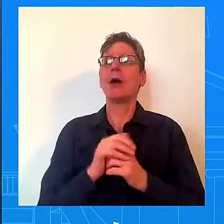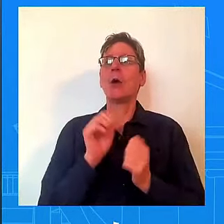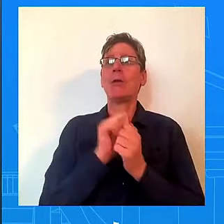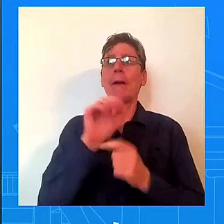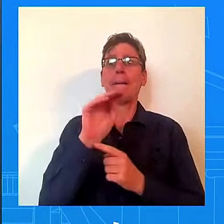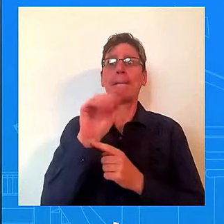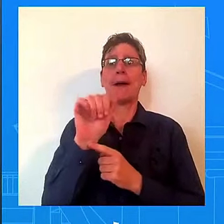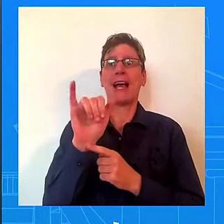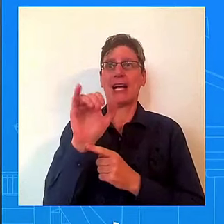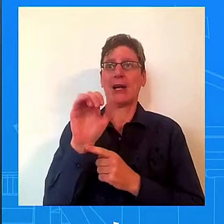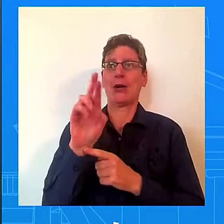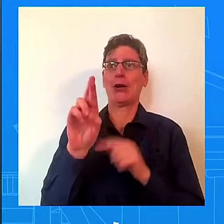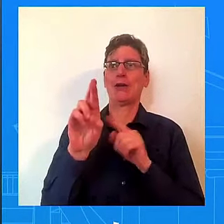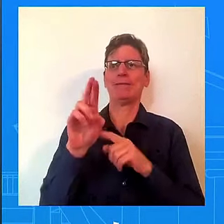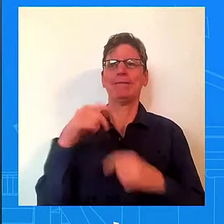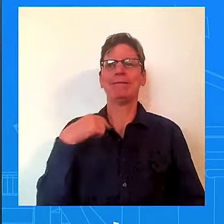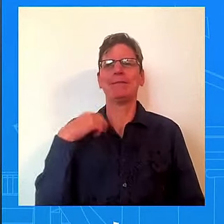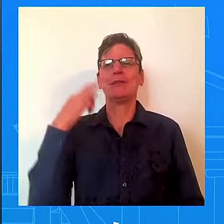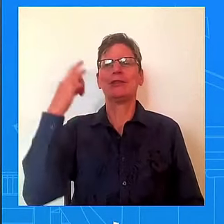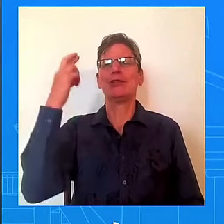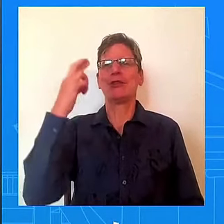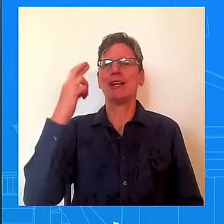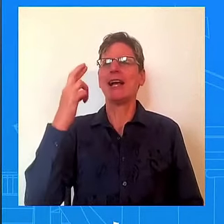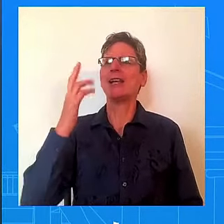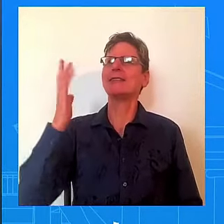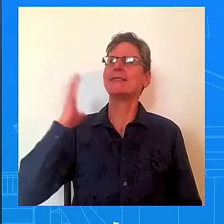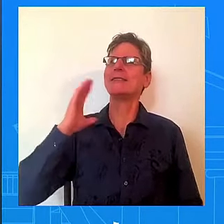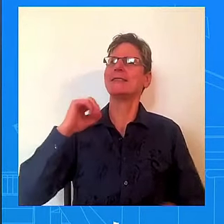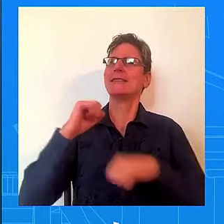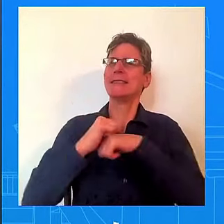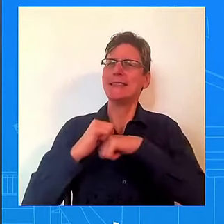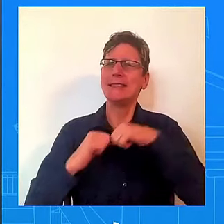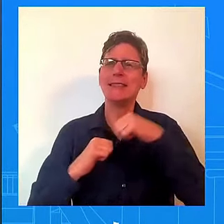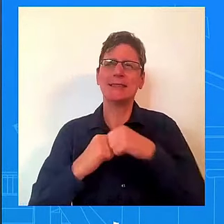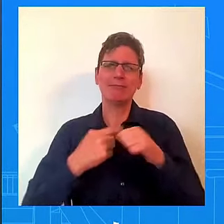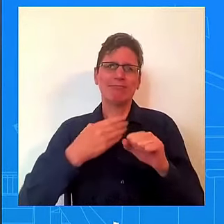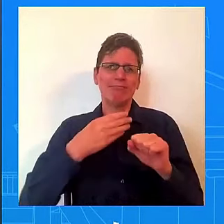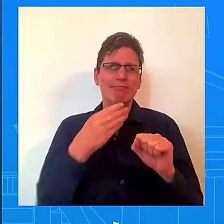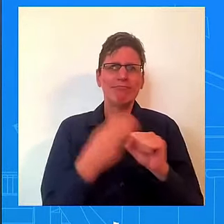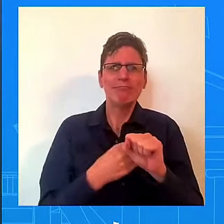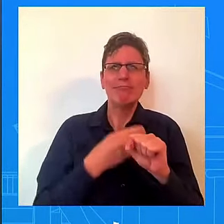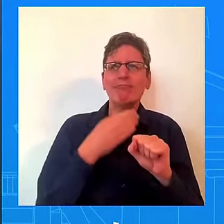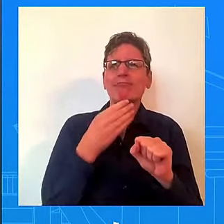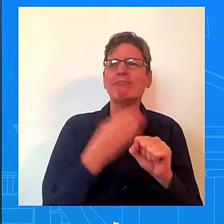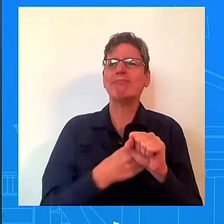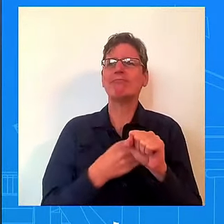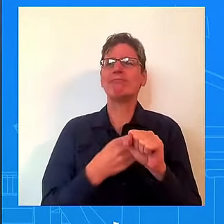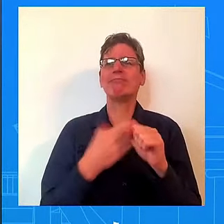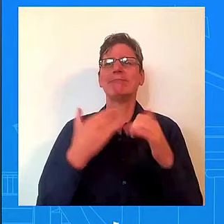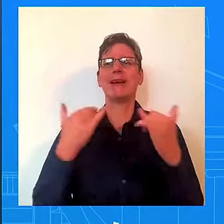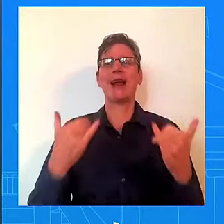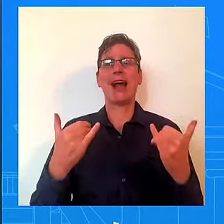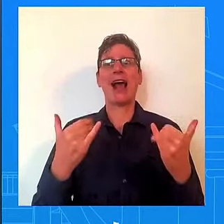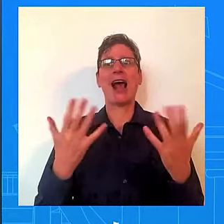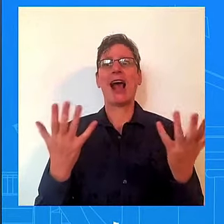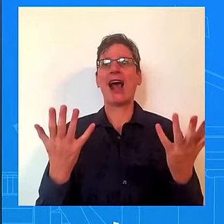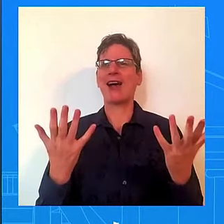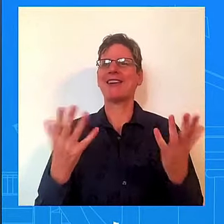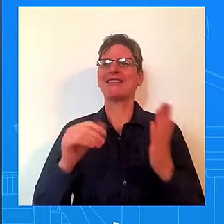infrastructure investment actually created or exacerbated opportunity divides in